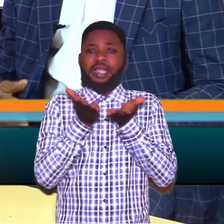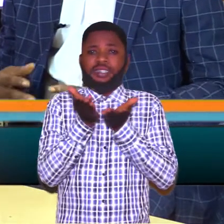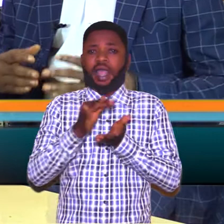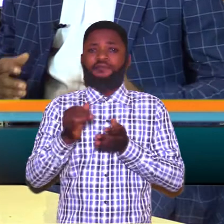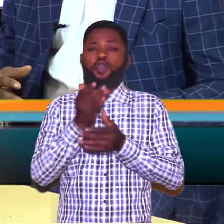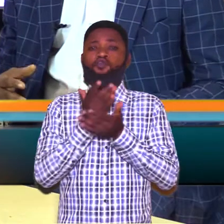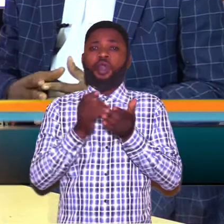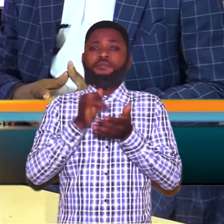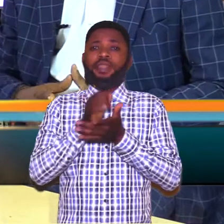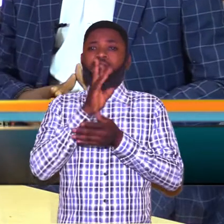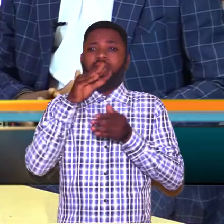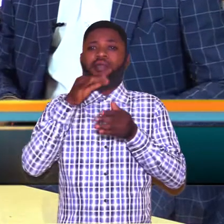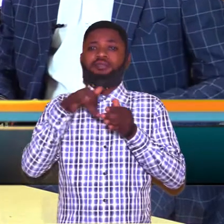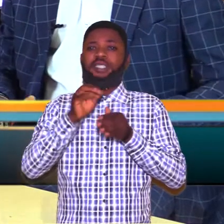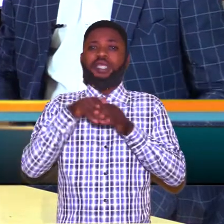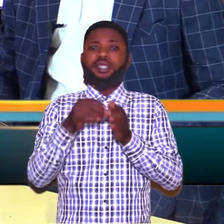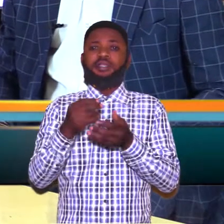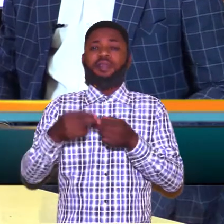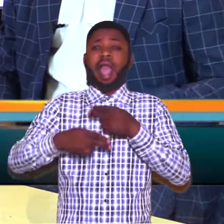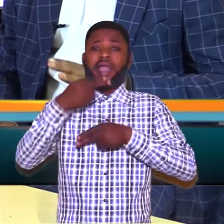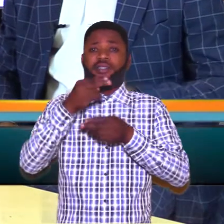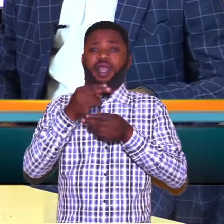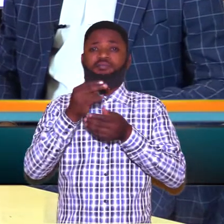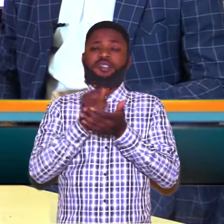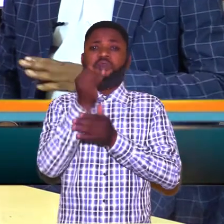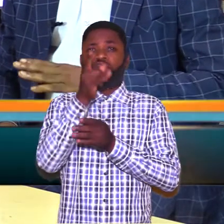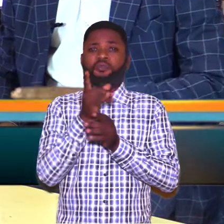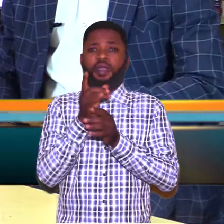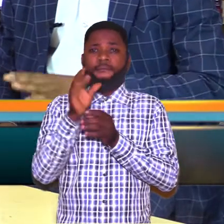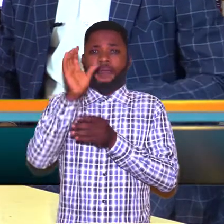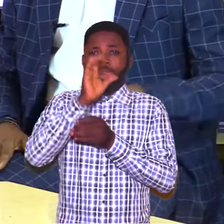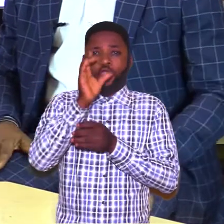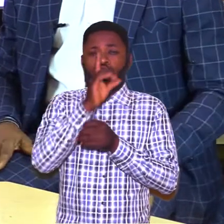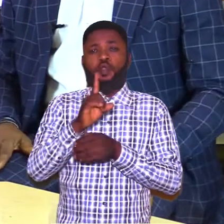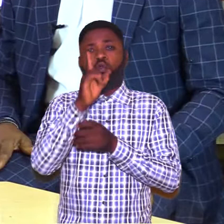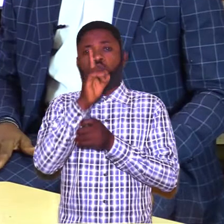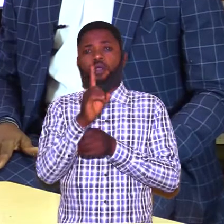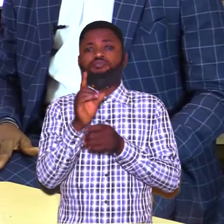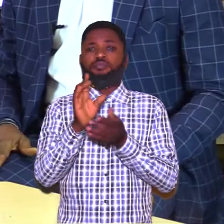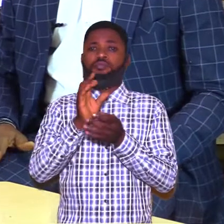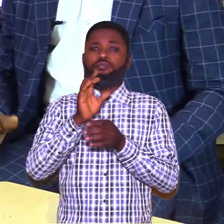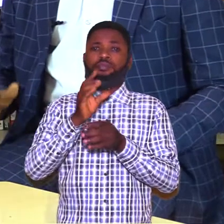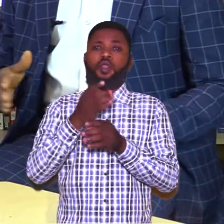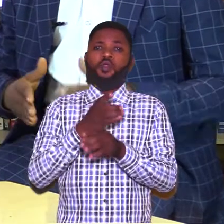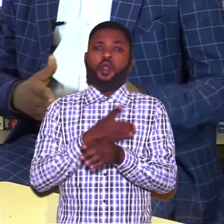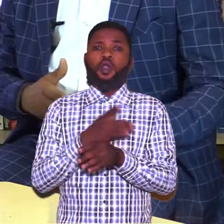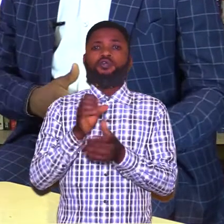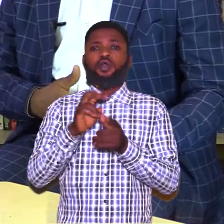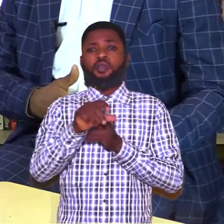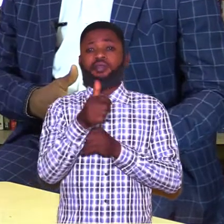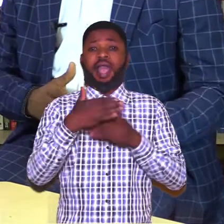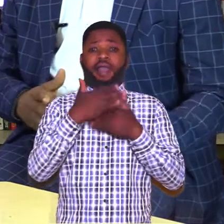serving, some that are still in higher institutions pursuing one course or the other. After concluding their